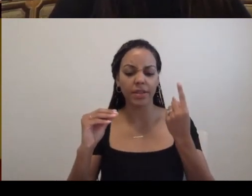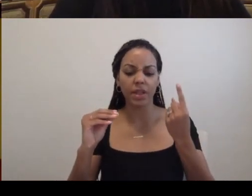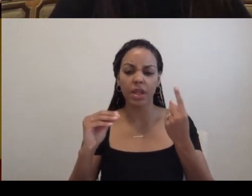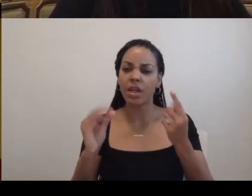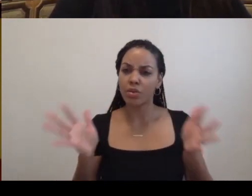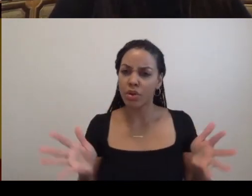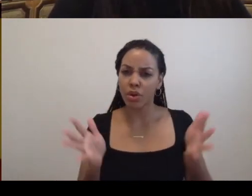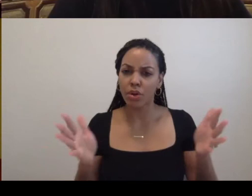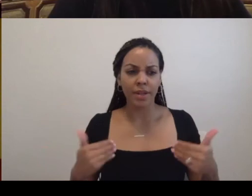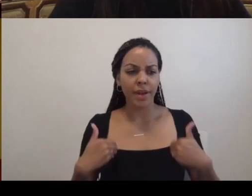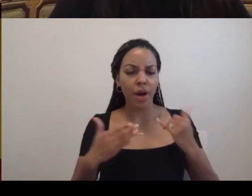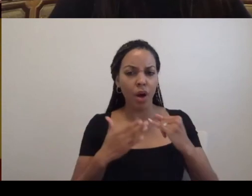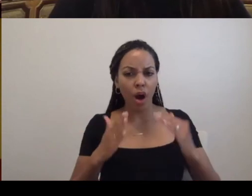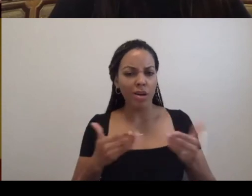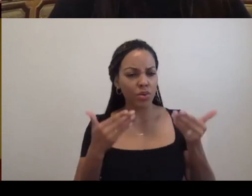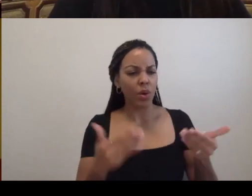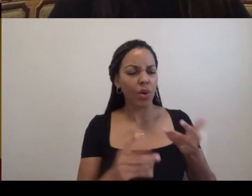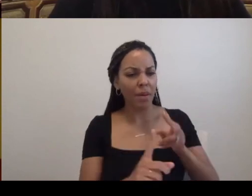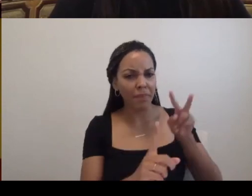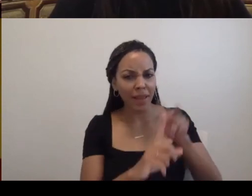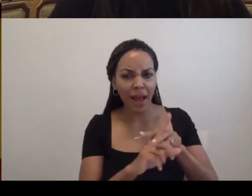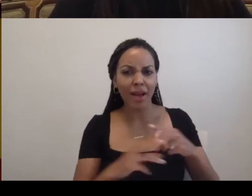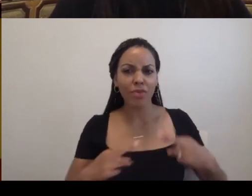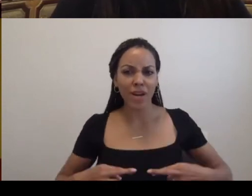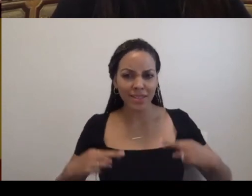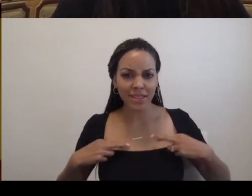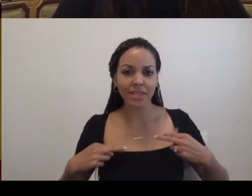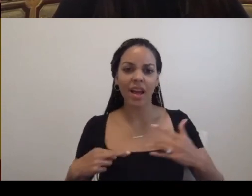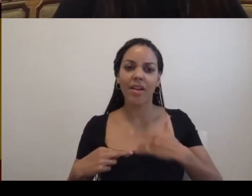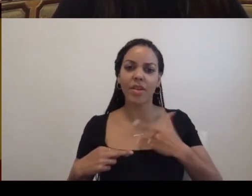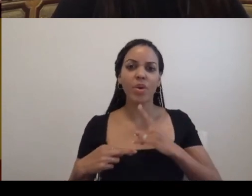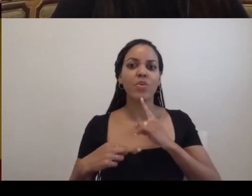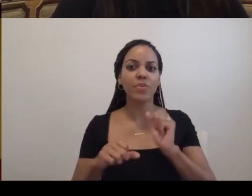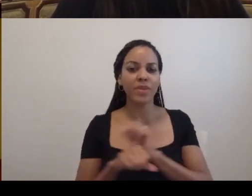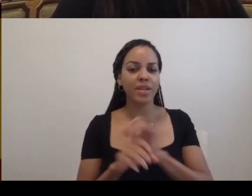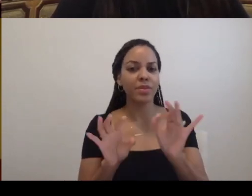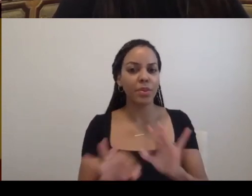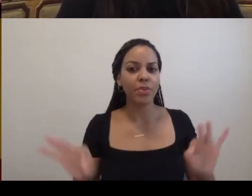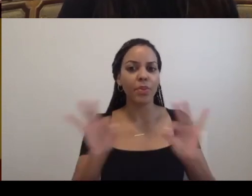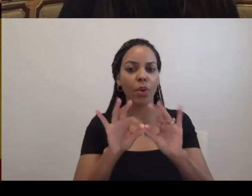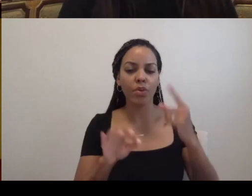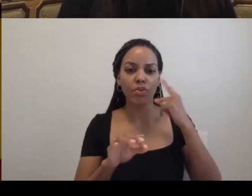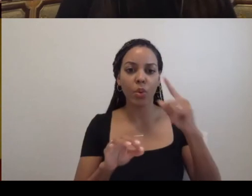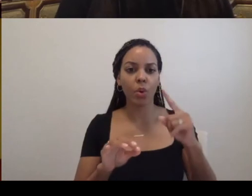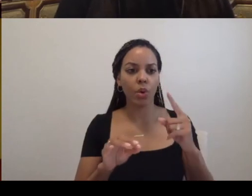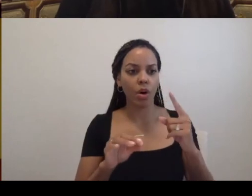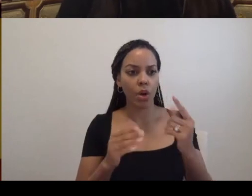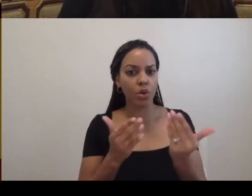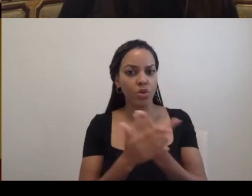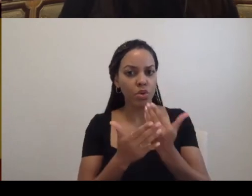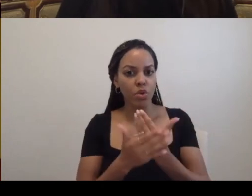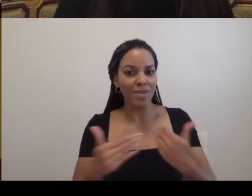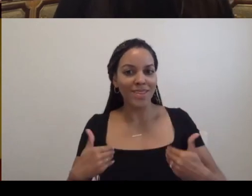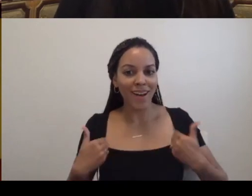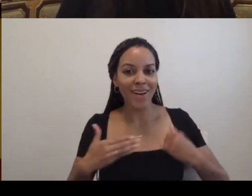to apply for residency. So I believe that it's truly important for, um, emerging and young artists,